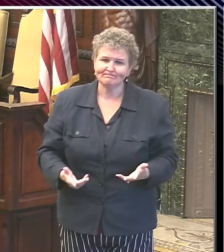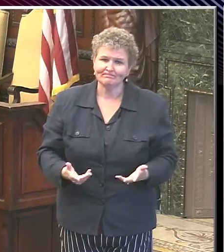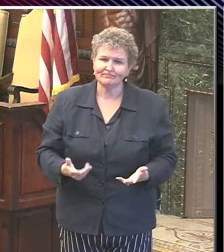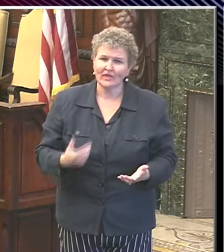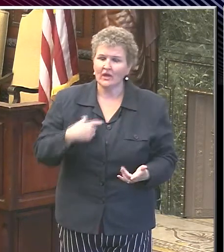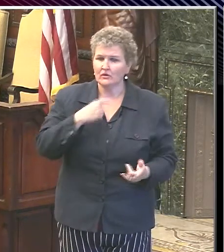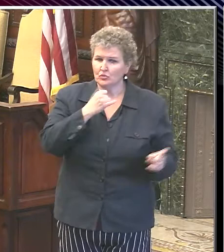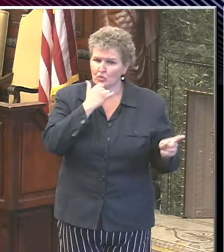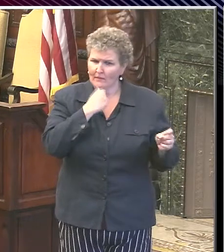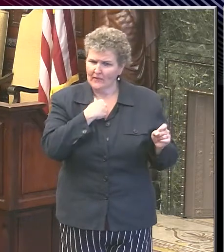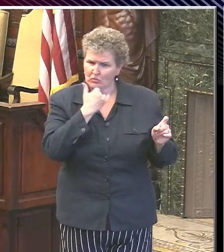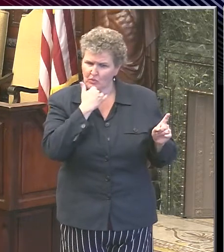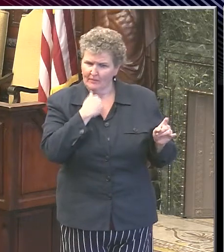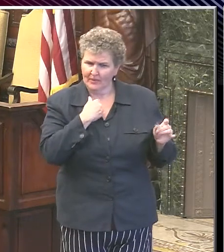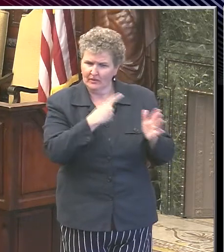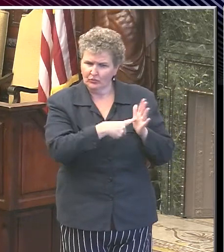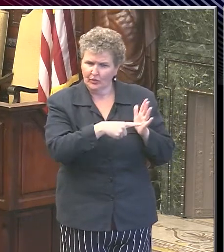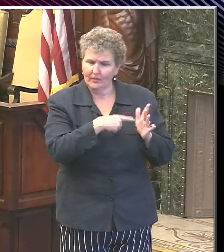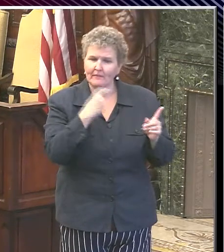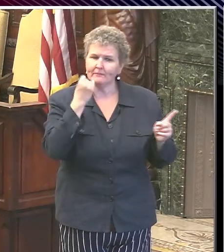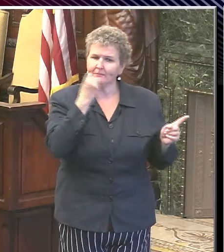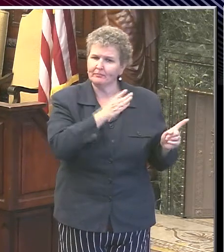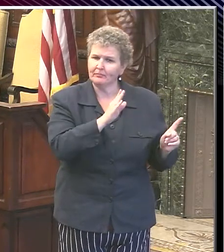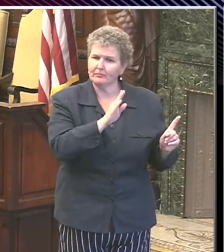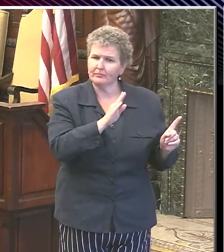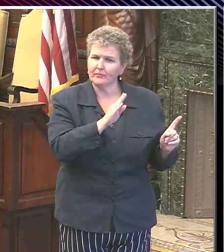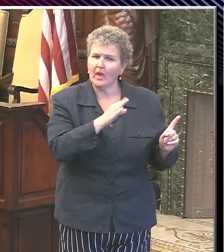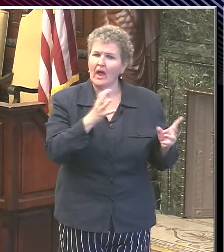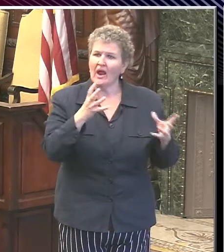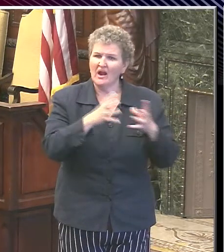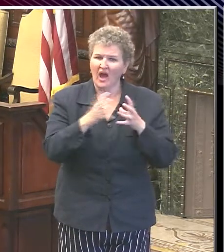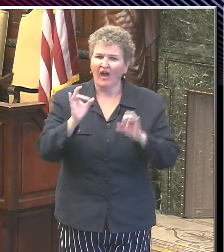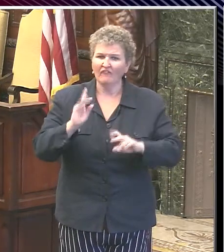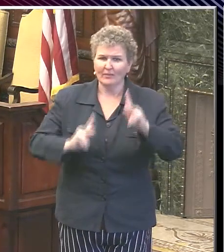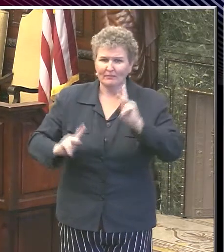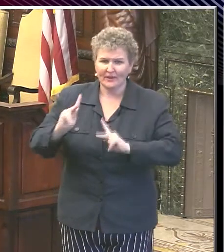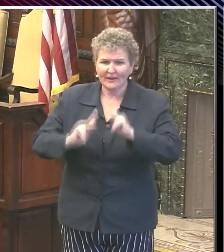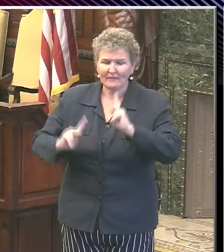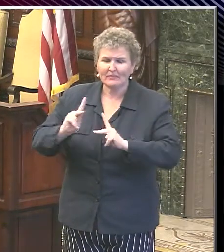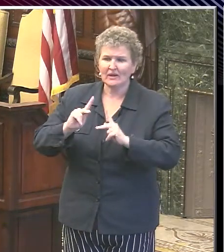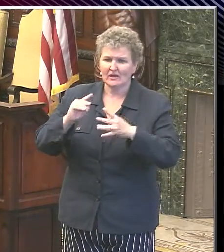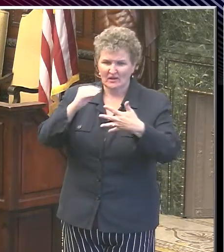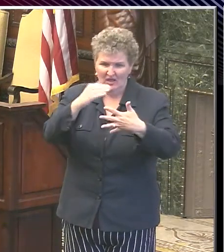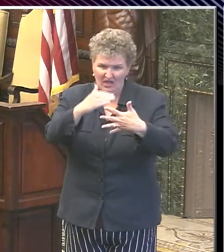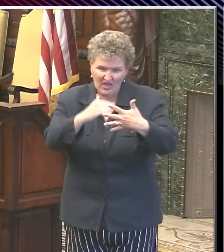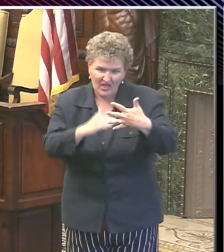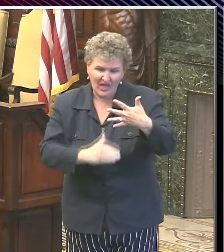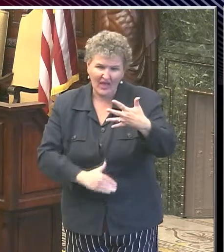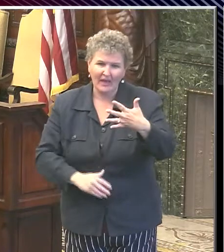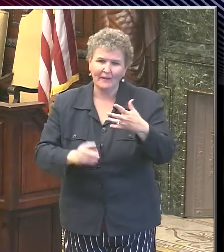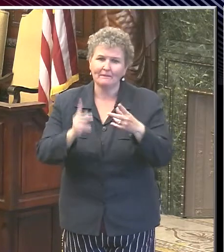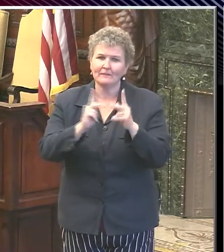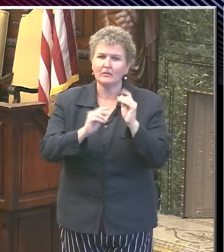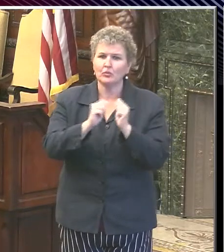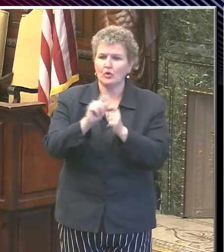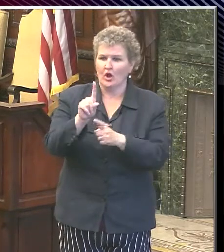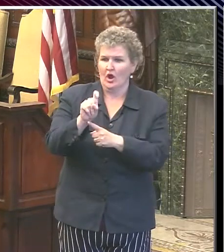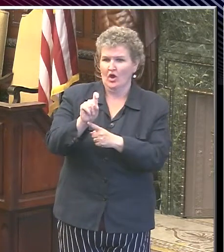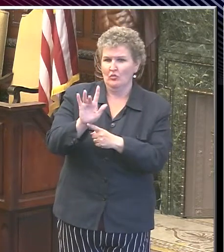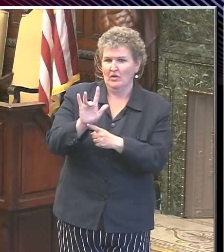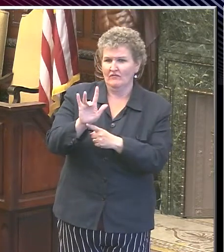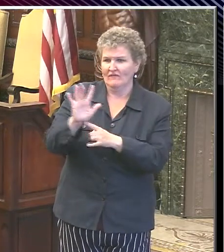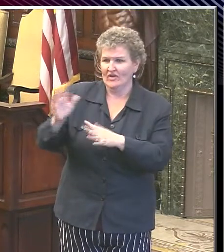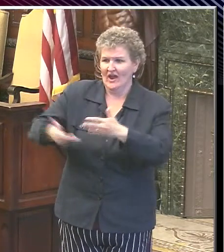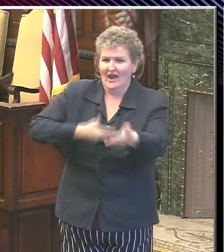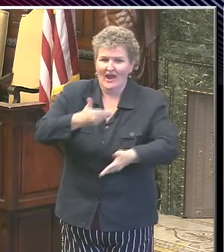either Brian or Tumar if they're on. these are people I think were on the list, laborers list to begin with. I think it's 125. And